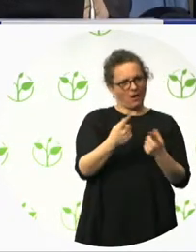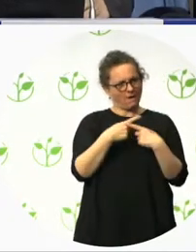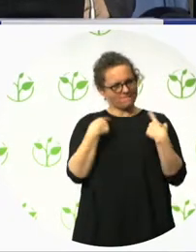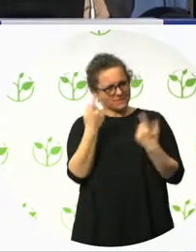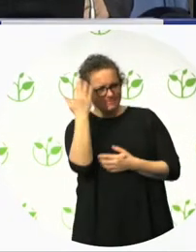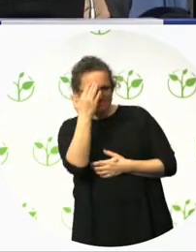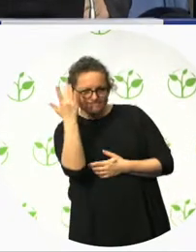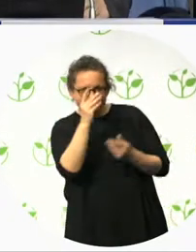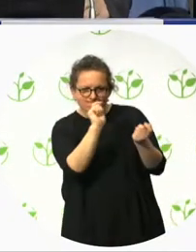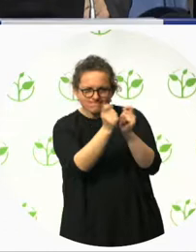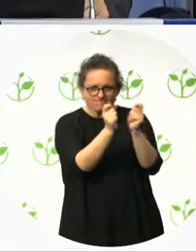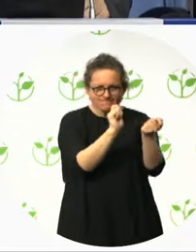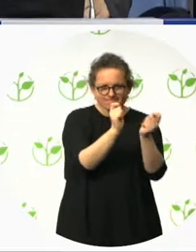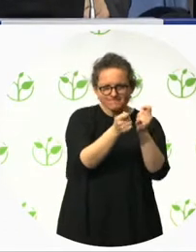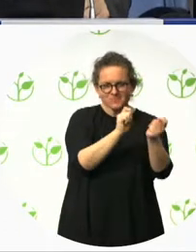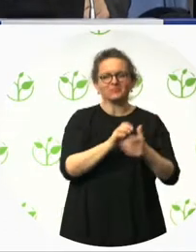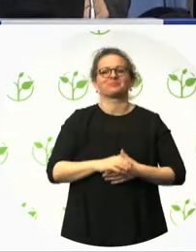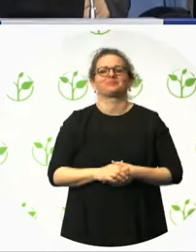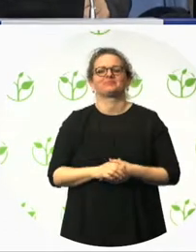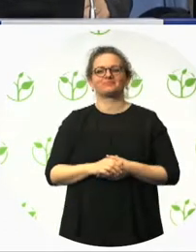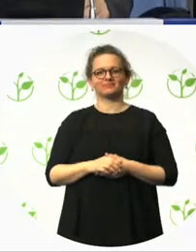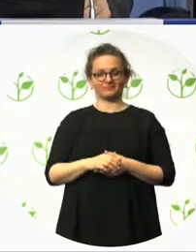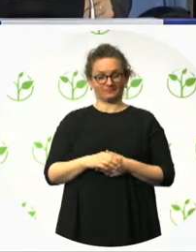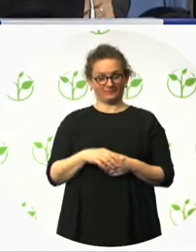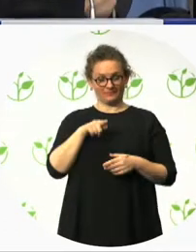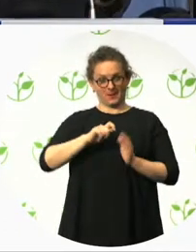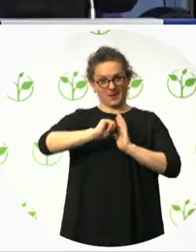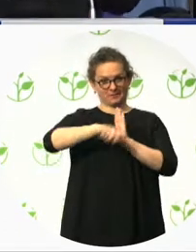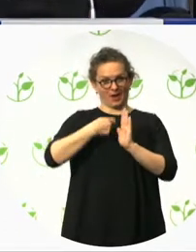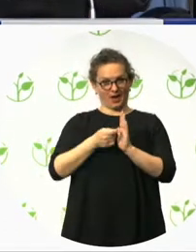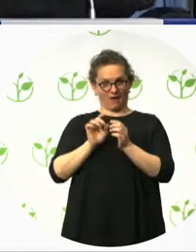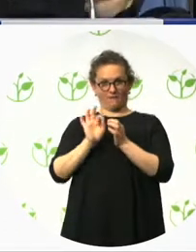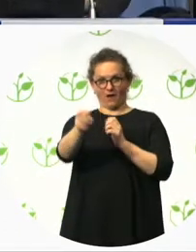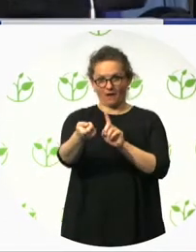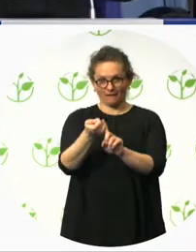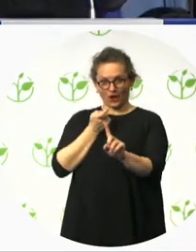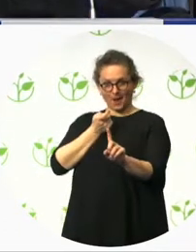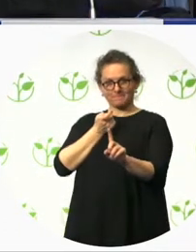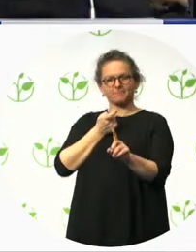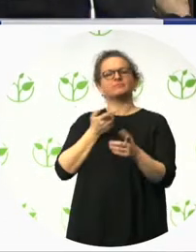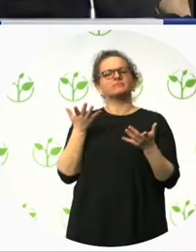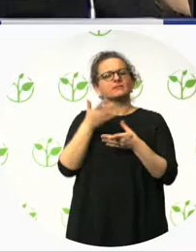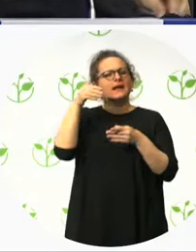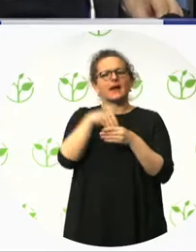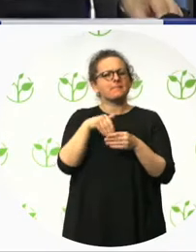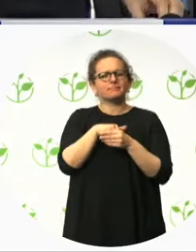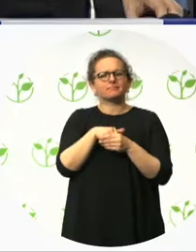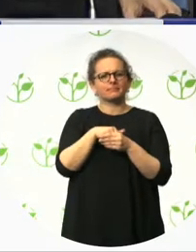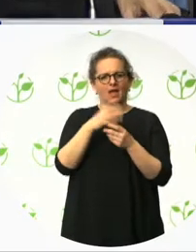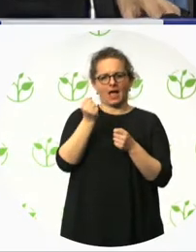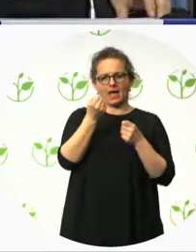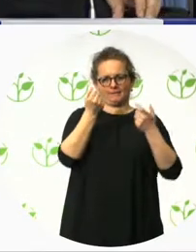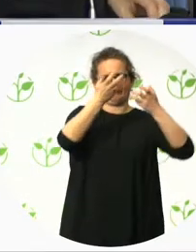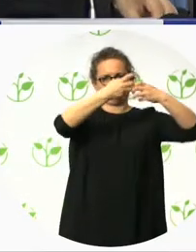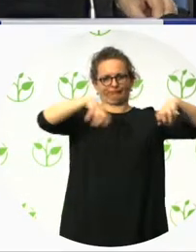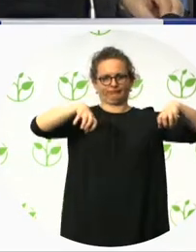goals. The first one to promote employment for persons with disabilities and the second one to create shops which